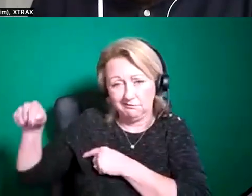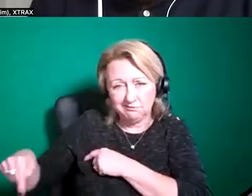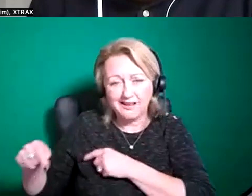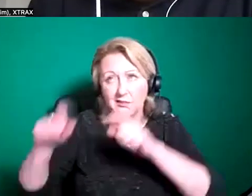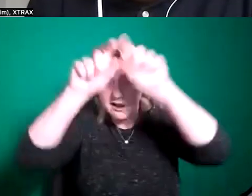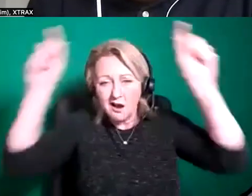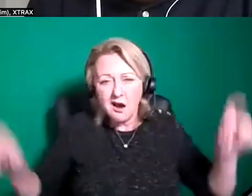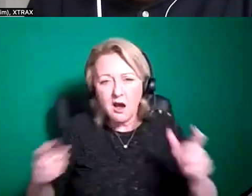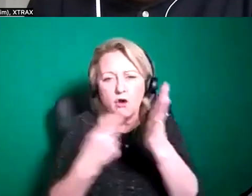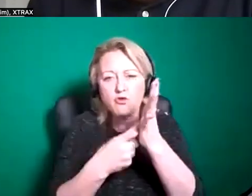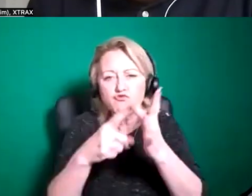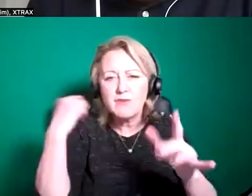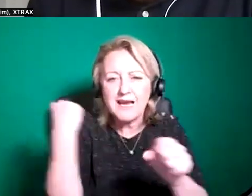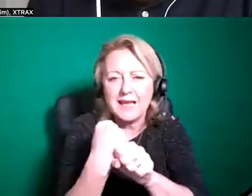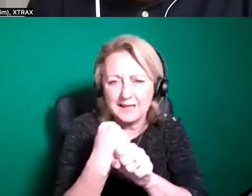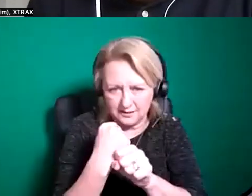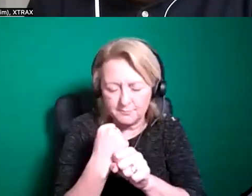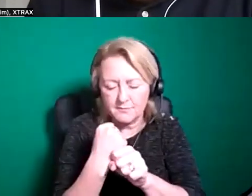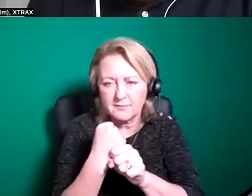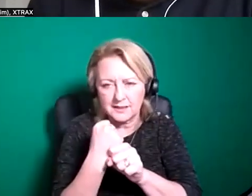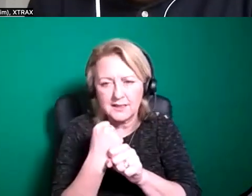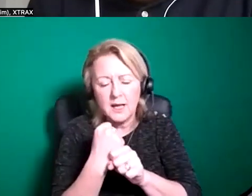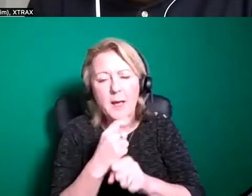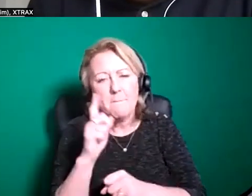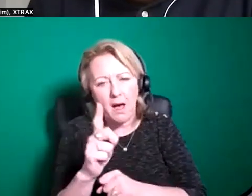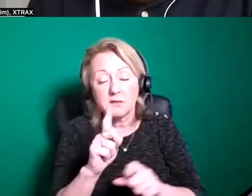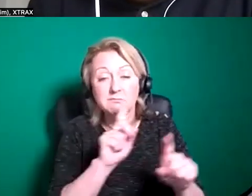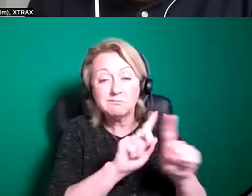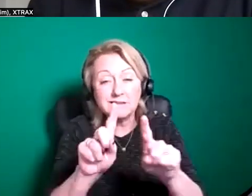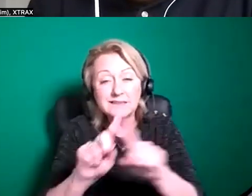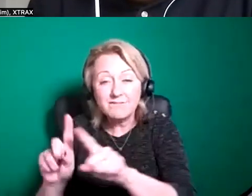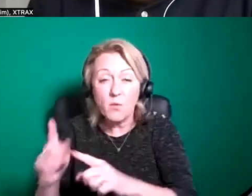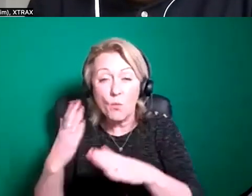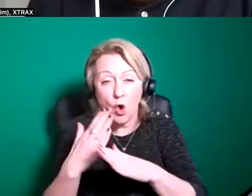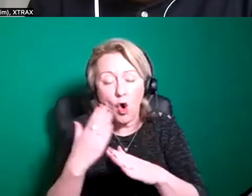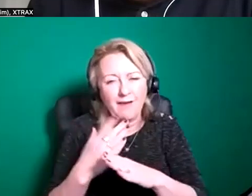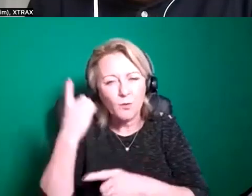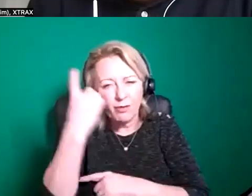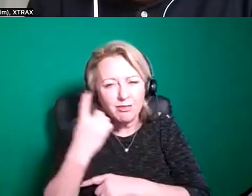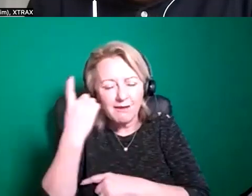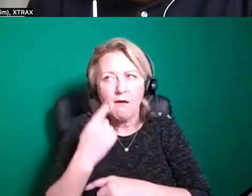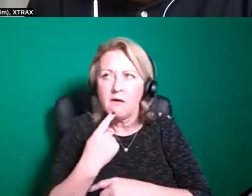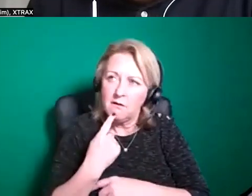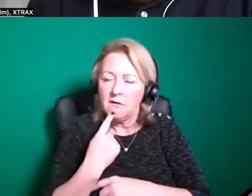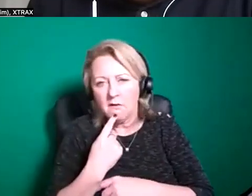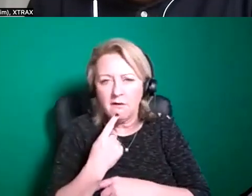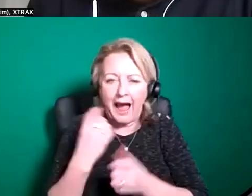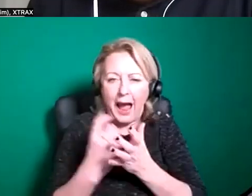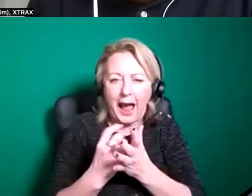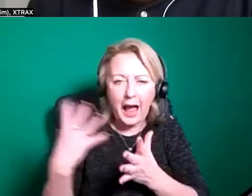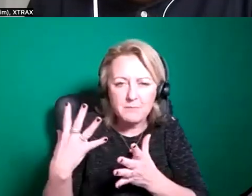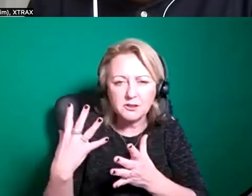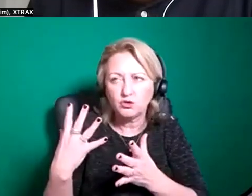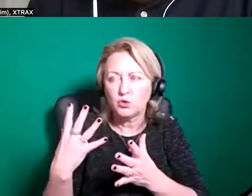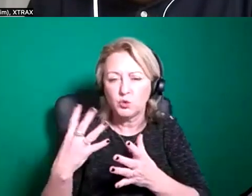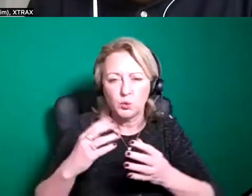stuff but we're looking at again with with different pieces of work and it does depend you've got to weigh up how much it costs to put the thing